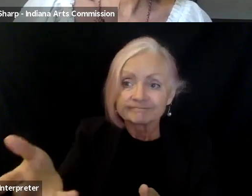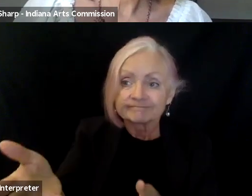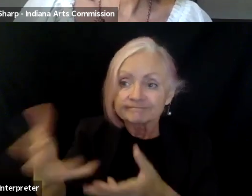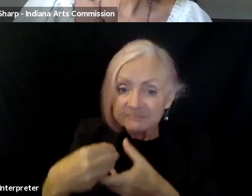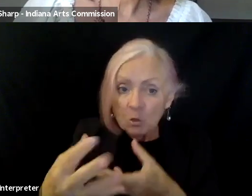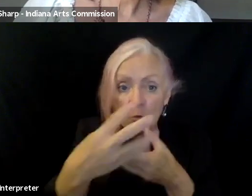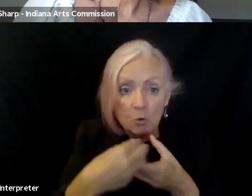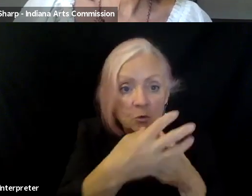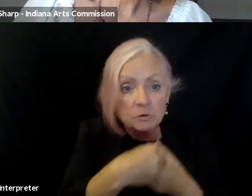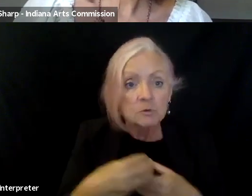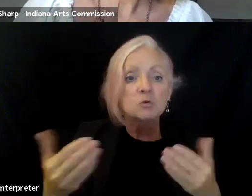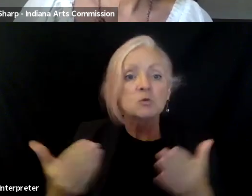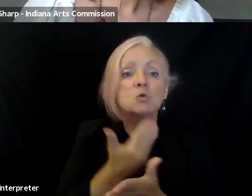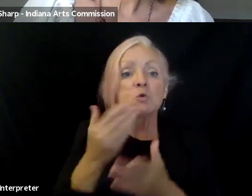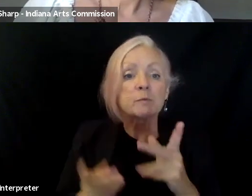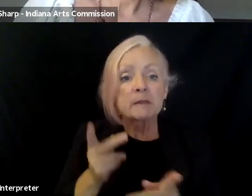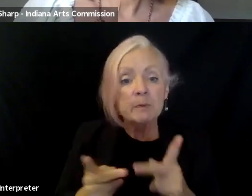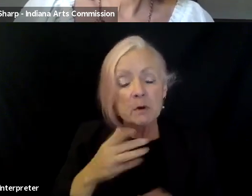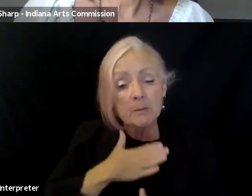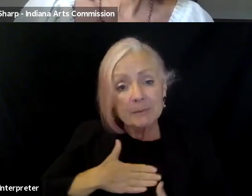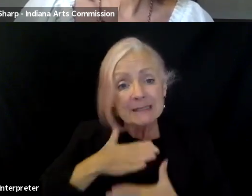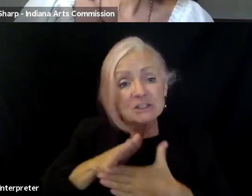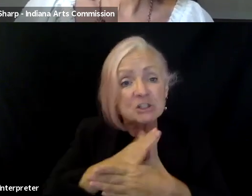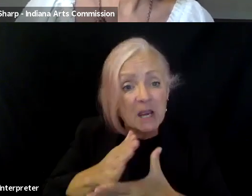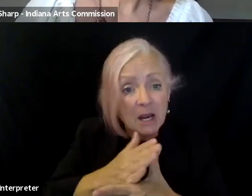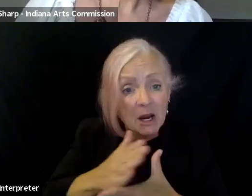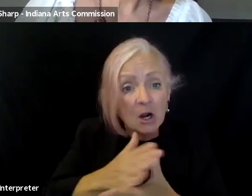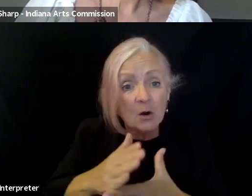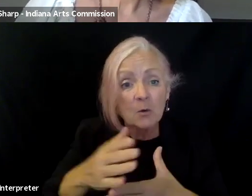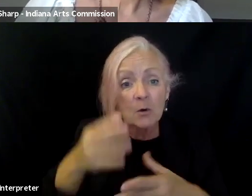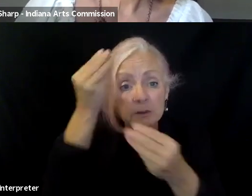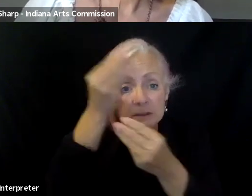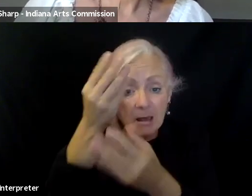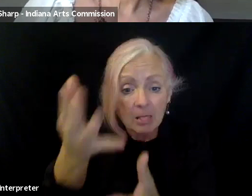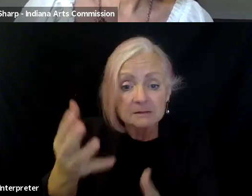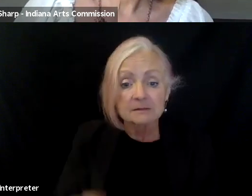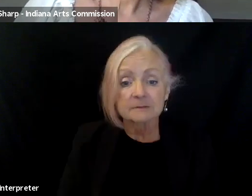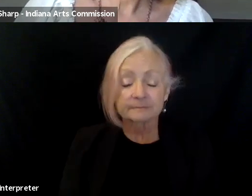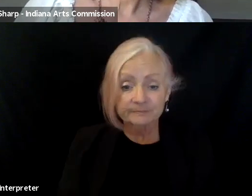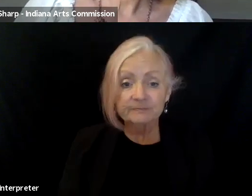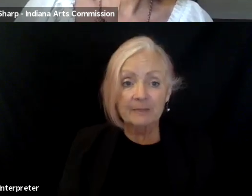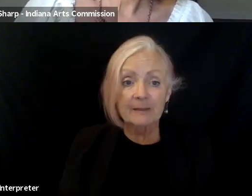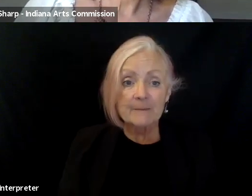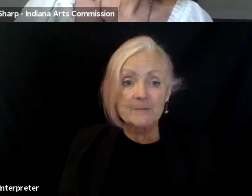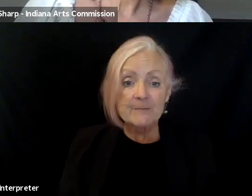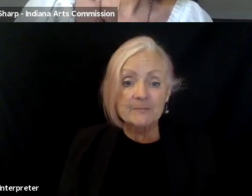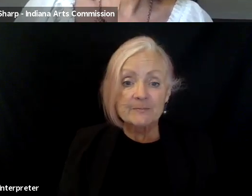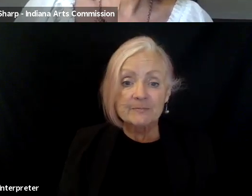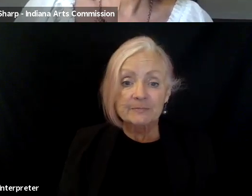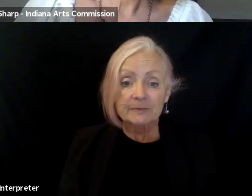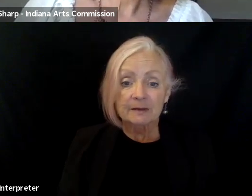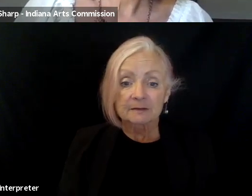would love to hear it. Or if there's something different way you would describe that or other suggestions, please start in the chat box. Um,